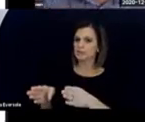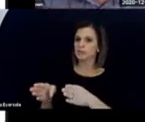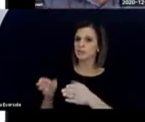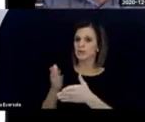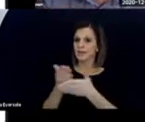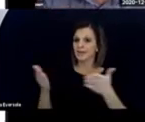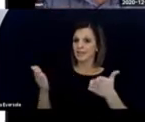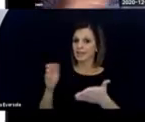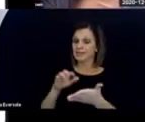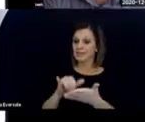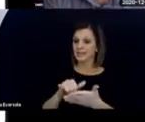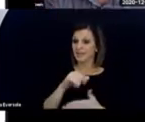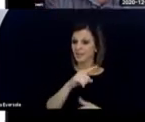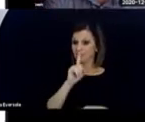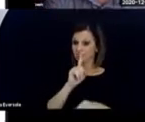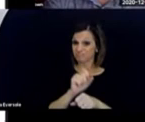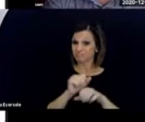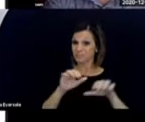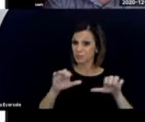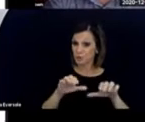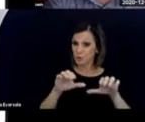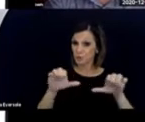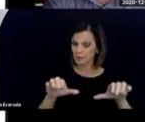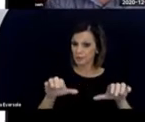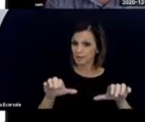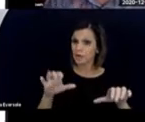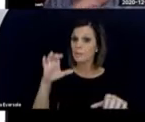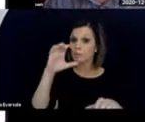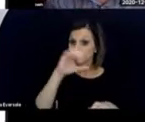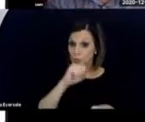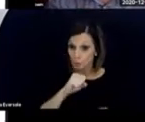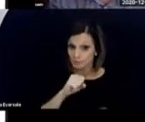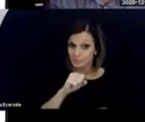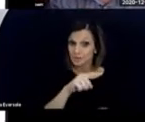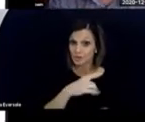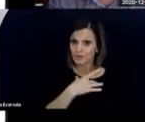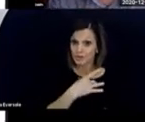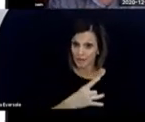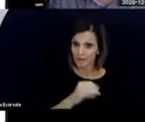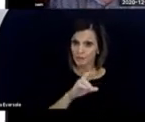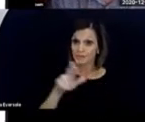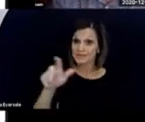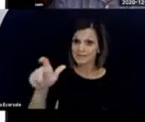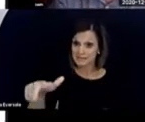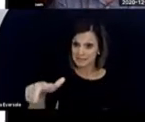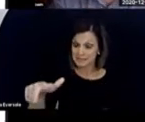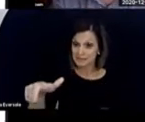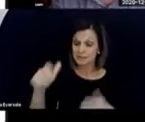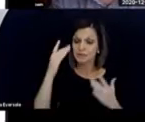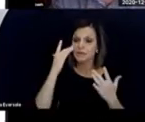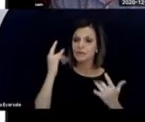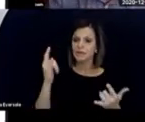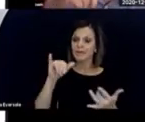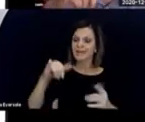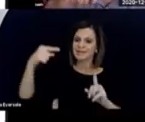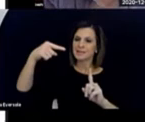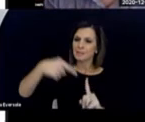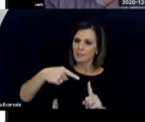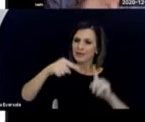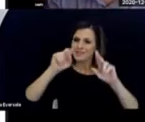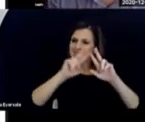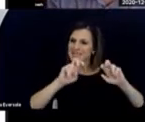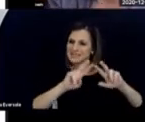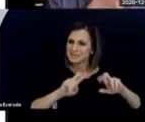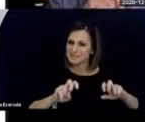with the person the things the child is doing, which presumably she likes or she needs, because